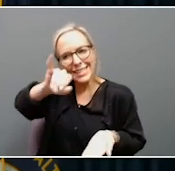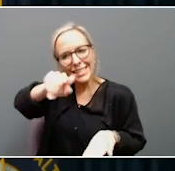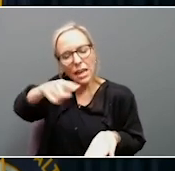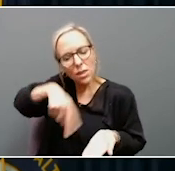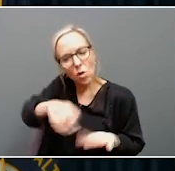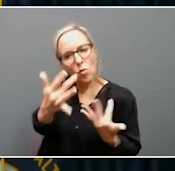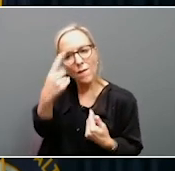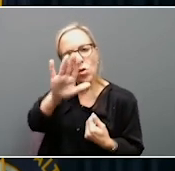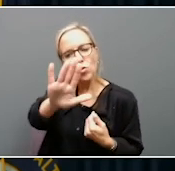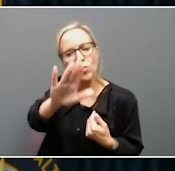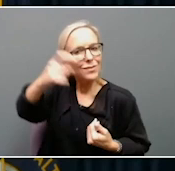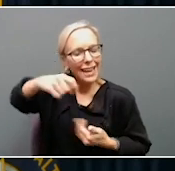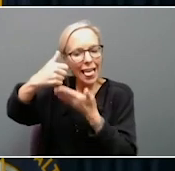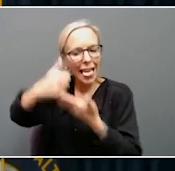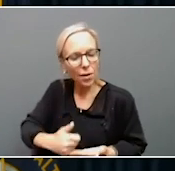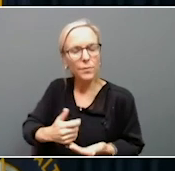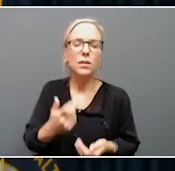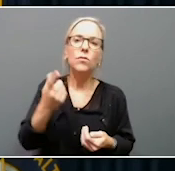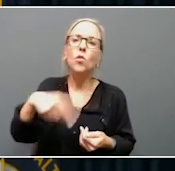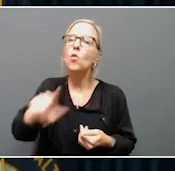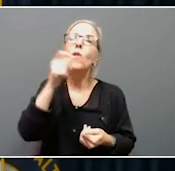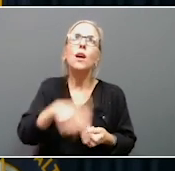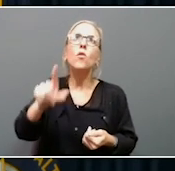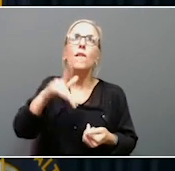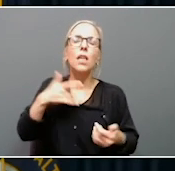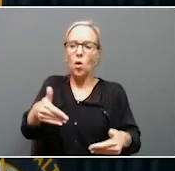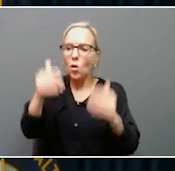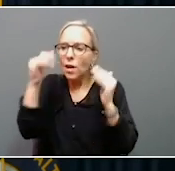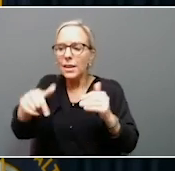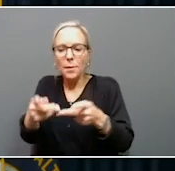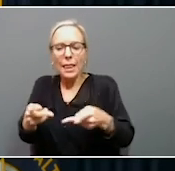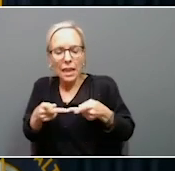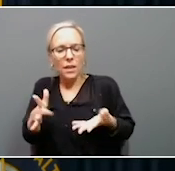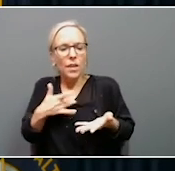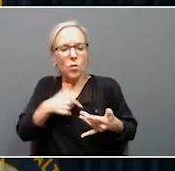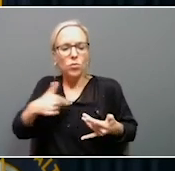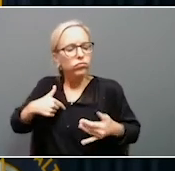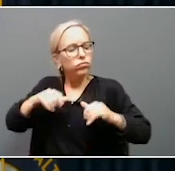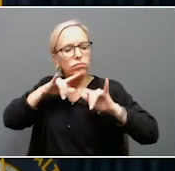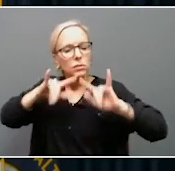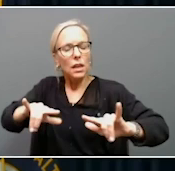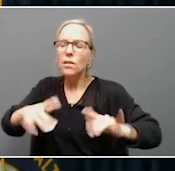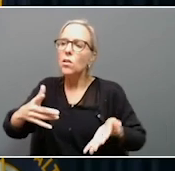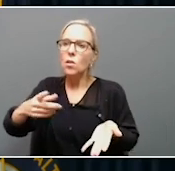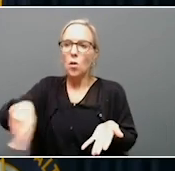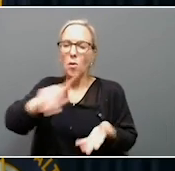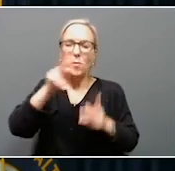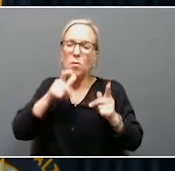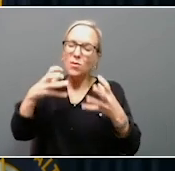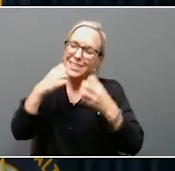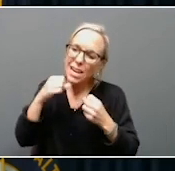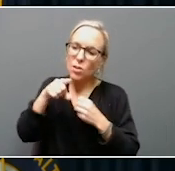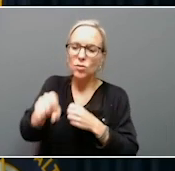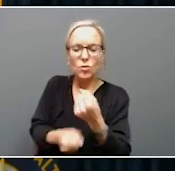And to everyone who is feeling overwhelmed or in this place, know that you are loved. There are people out there that care about you, that support you,